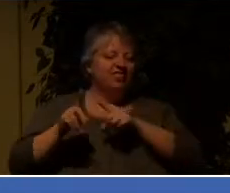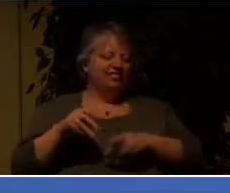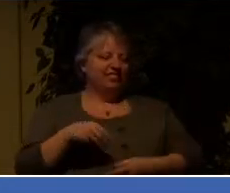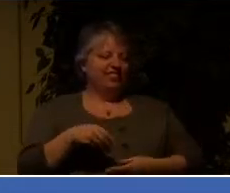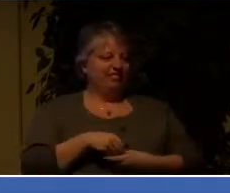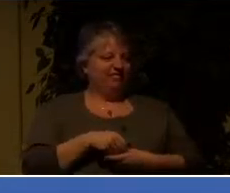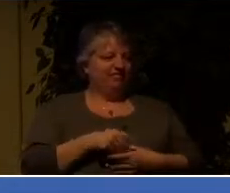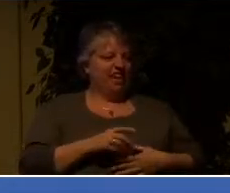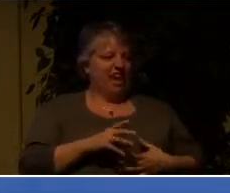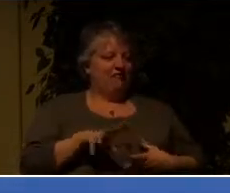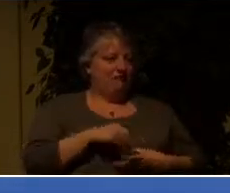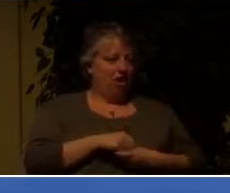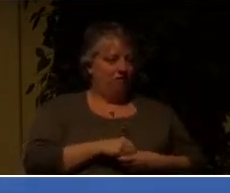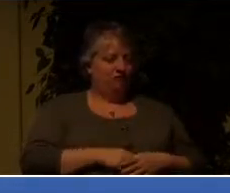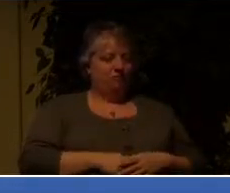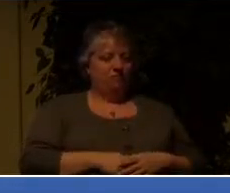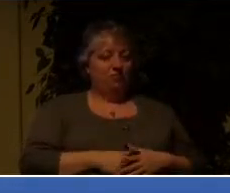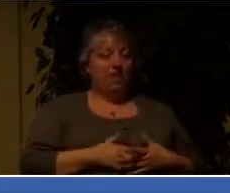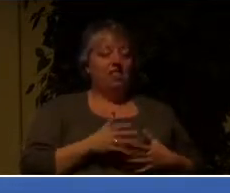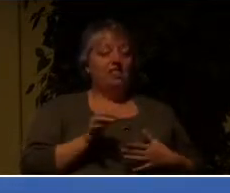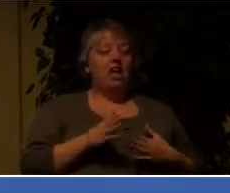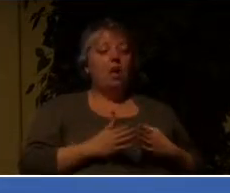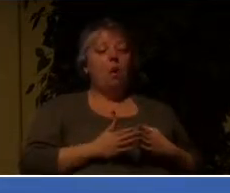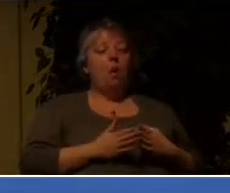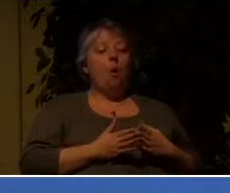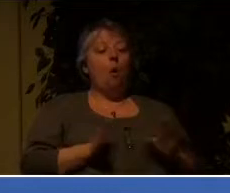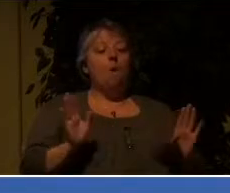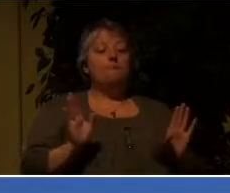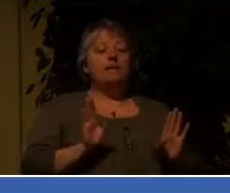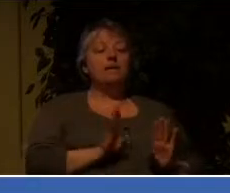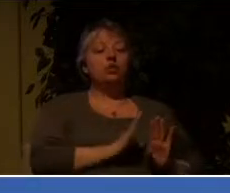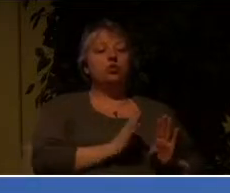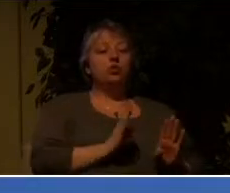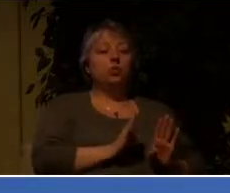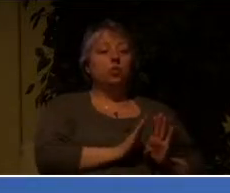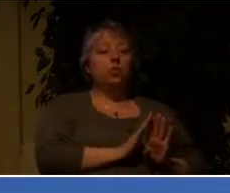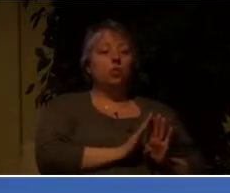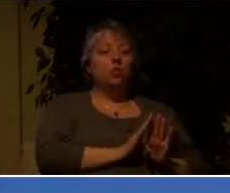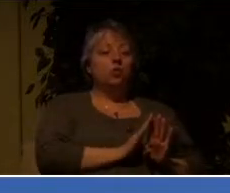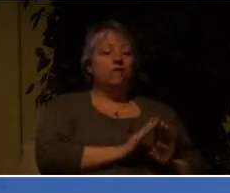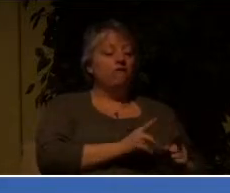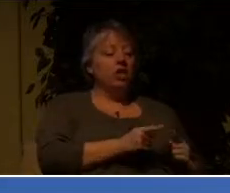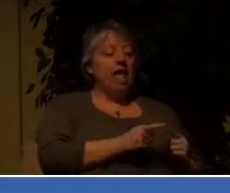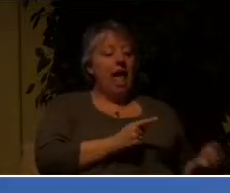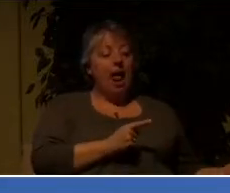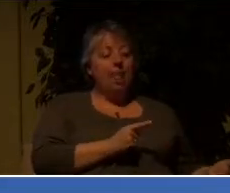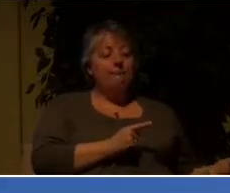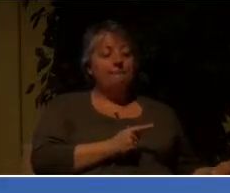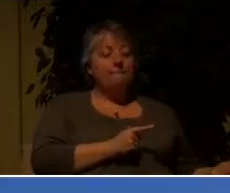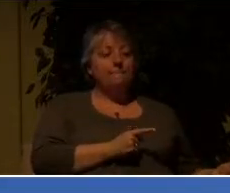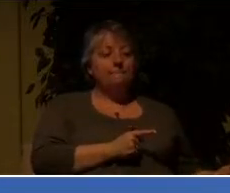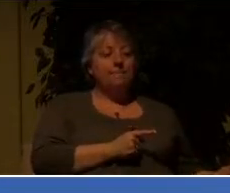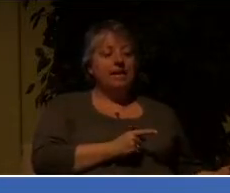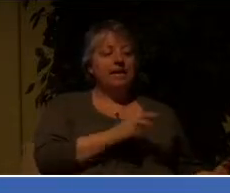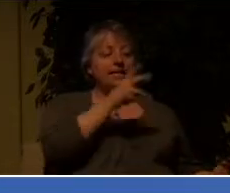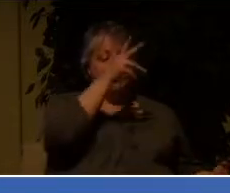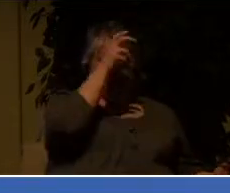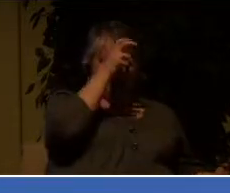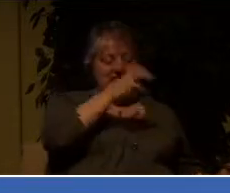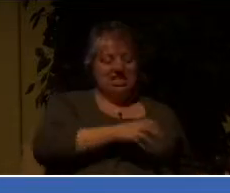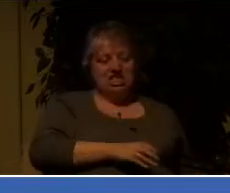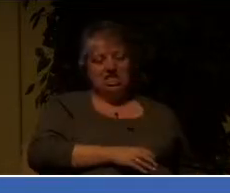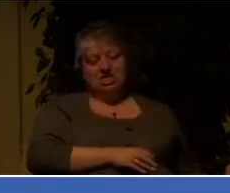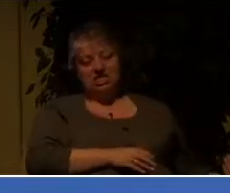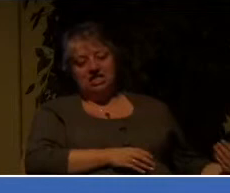is, those are open doors, hear me well, those are open doors for the enemy who comes in and